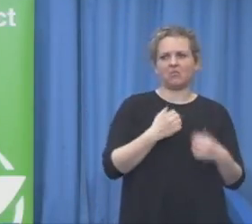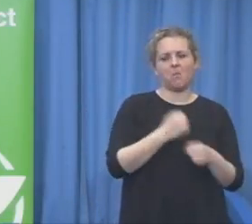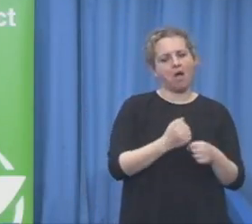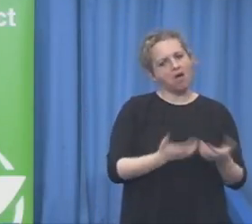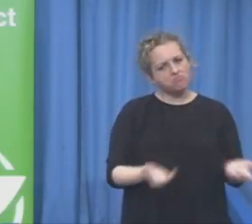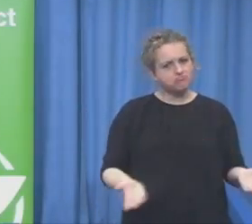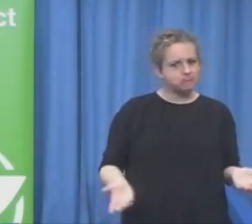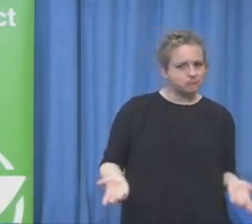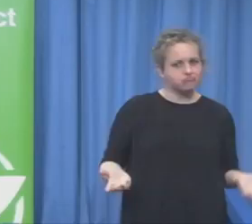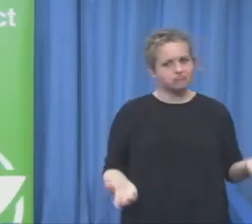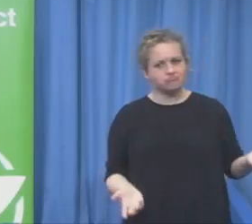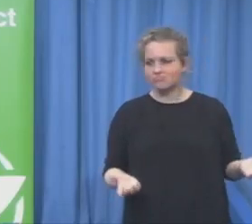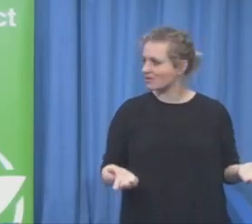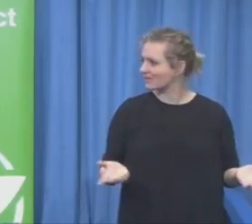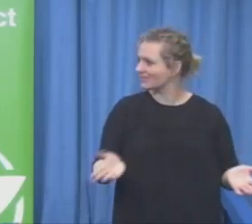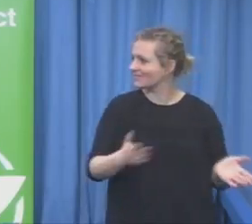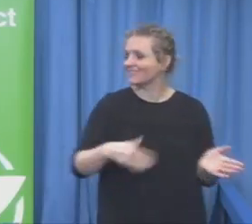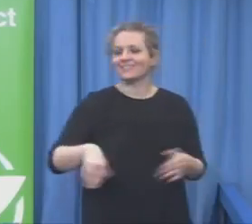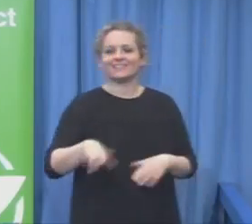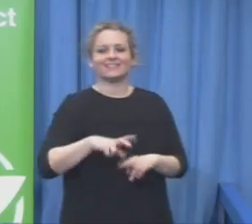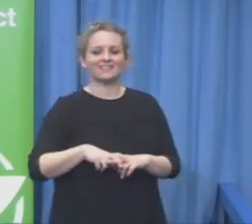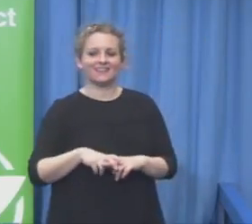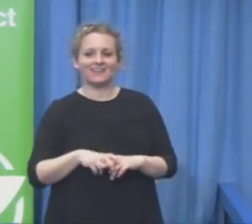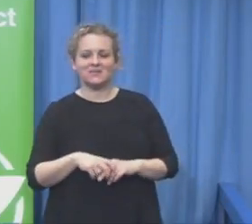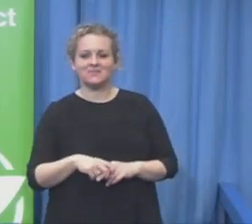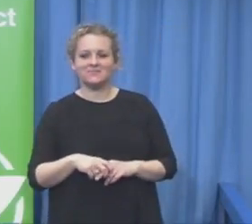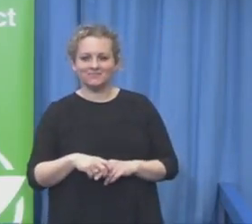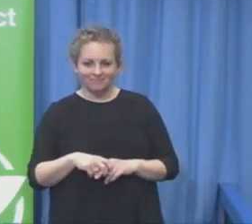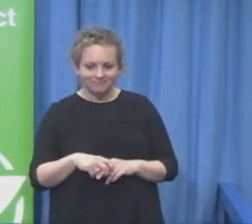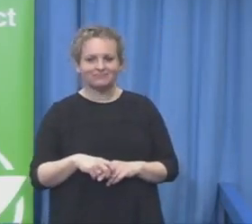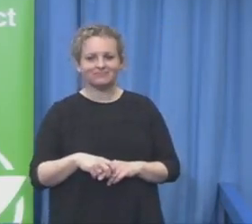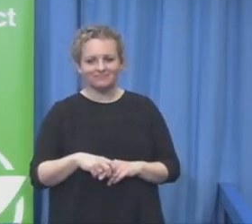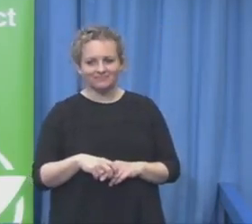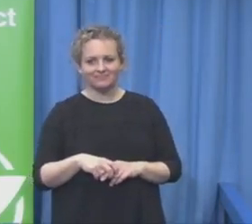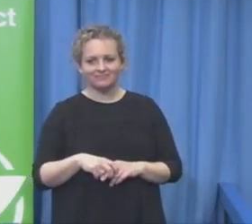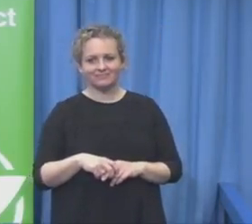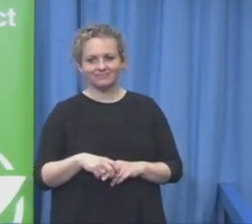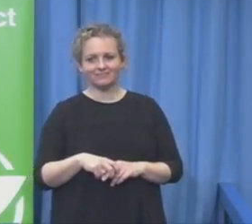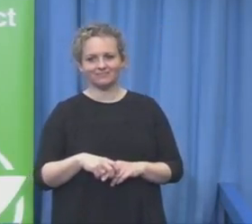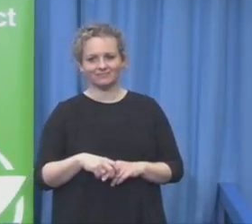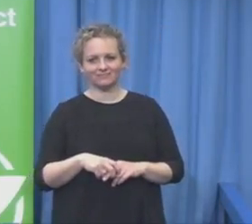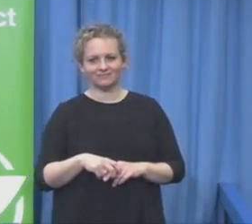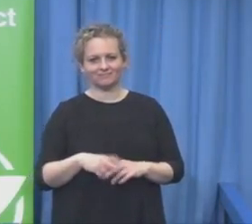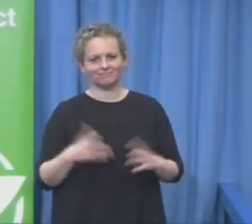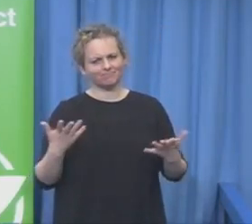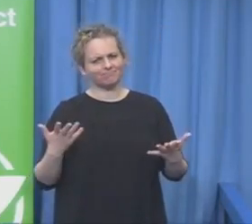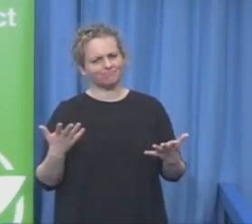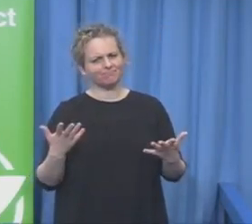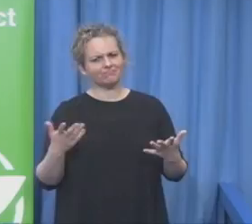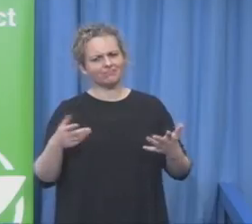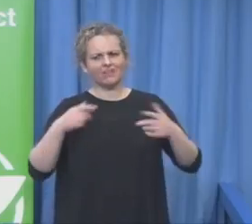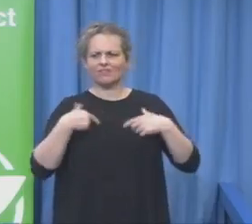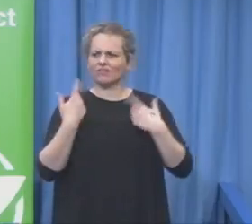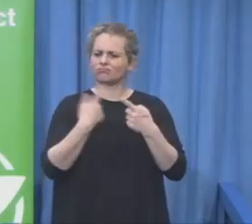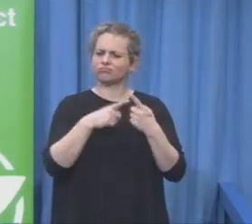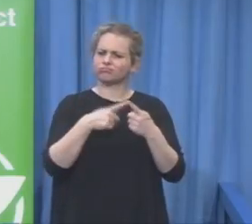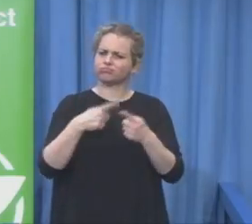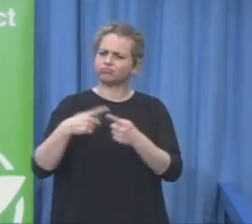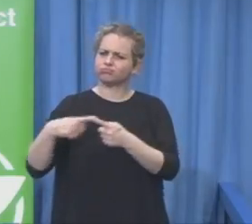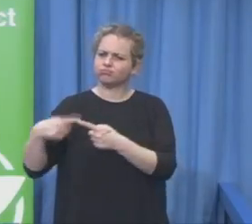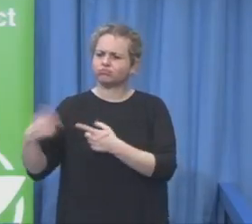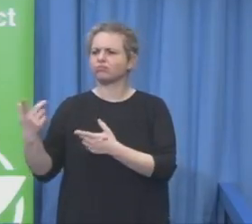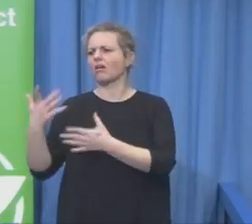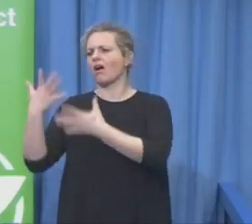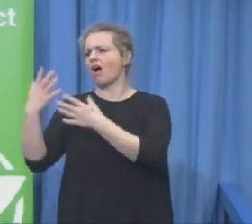buying the sandwiches for the colleagues, for the break of the colleagues. And maybe, of course, there are some